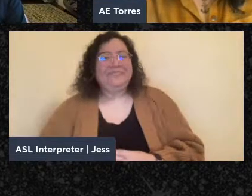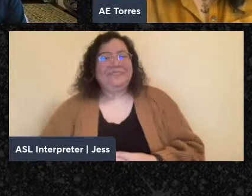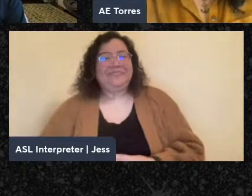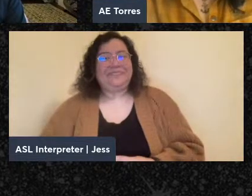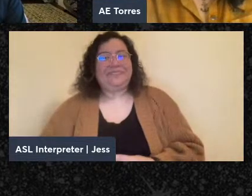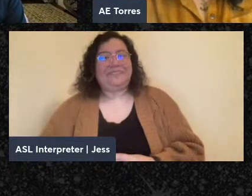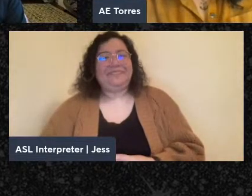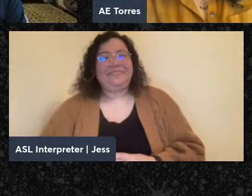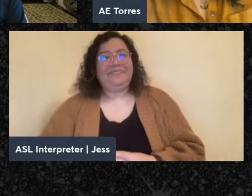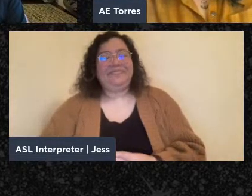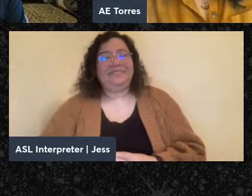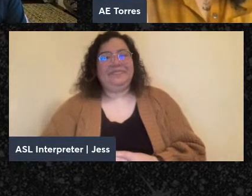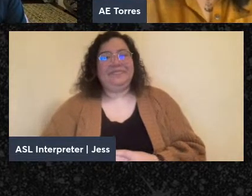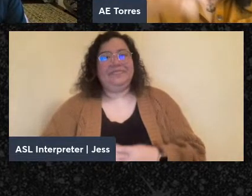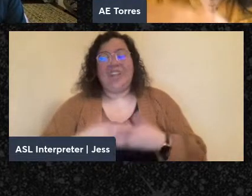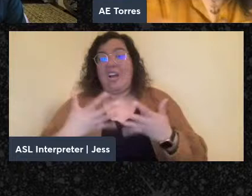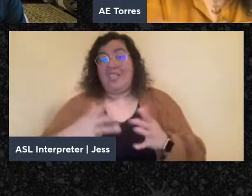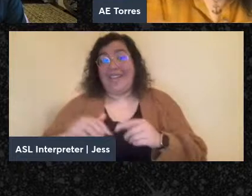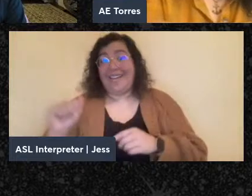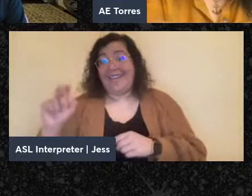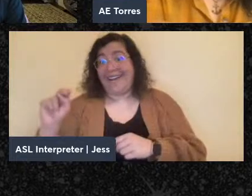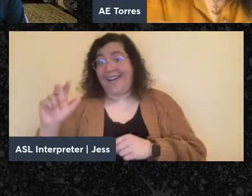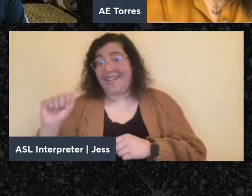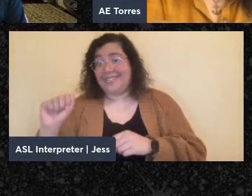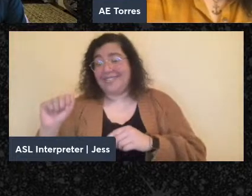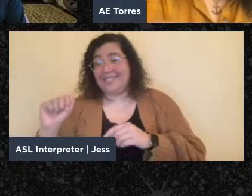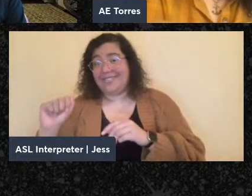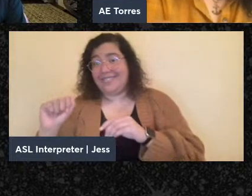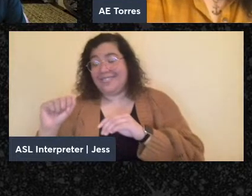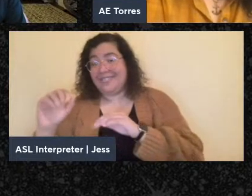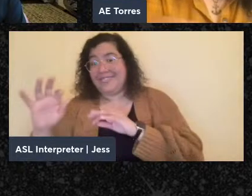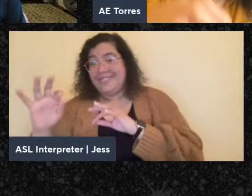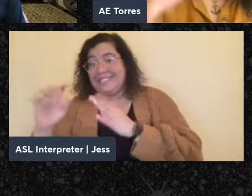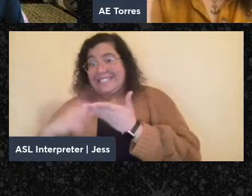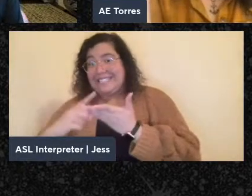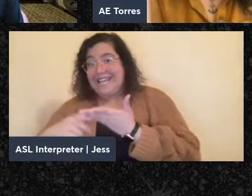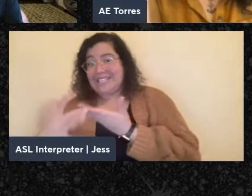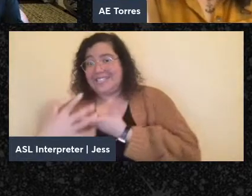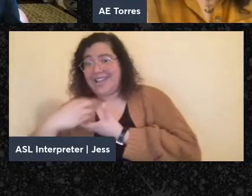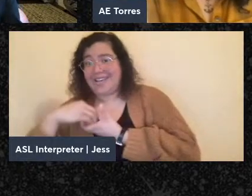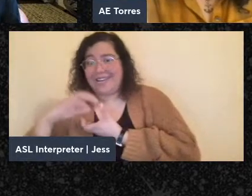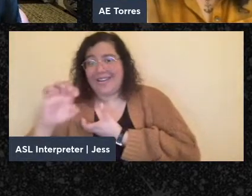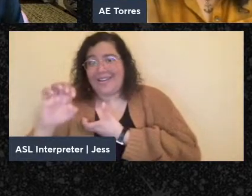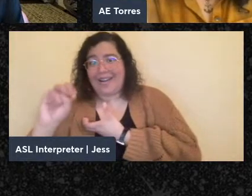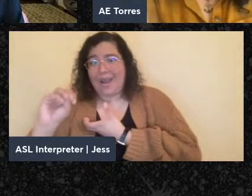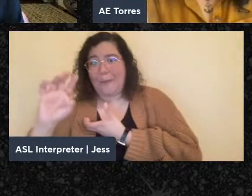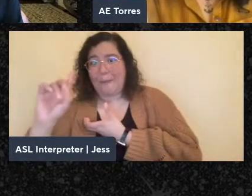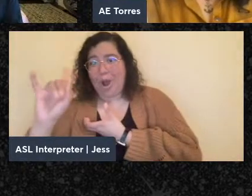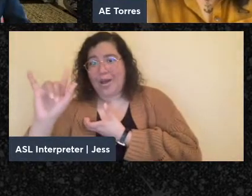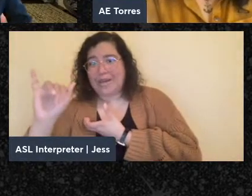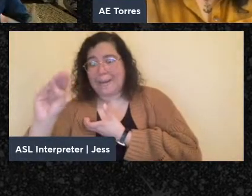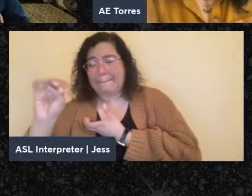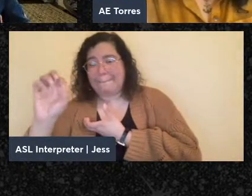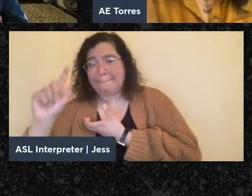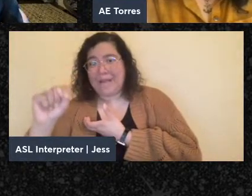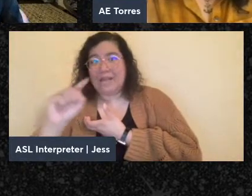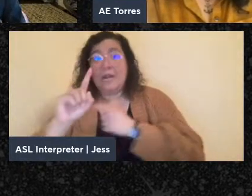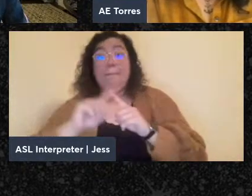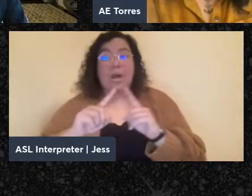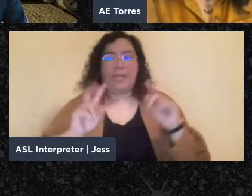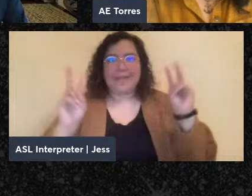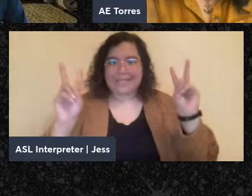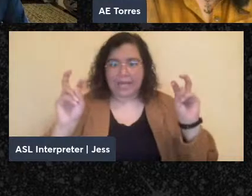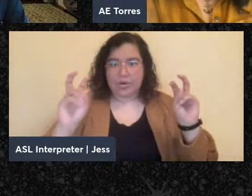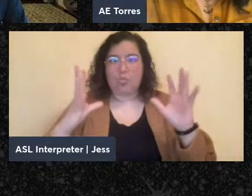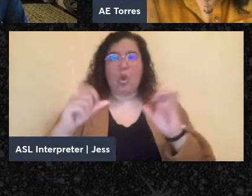And, yeah, I think I'll let Ana speak more to the question of embodiment. And then the subtitle, Histories of Jewish Anarchism, again, we really wanted to